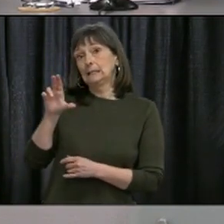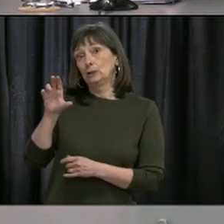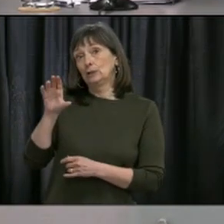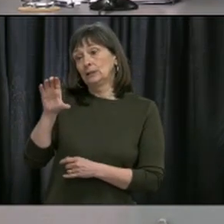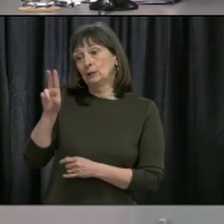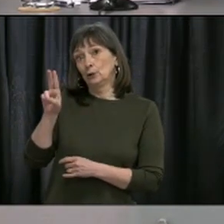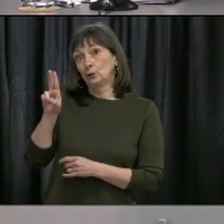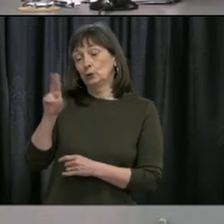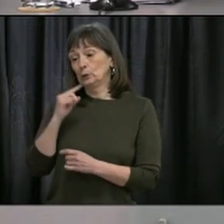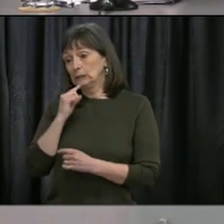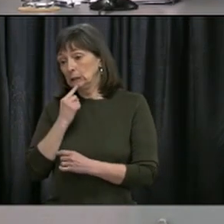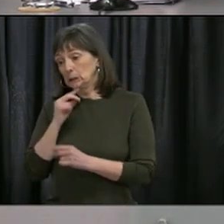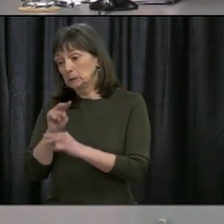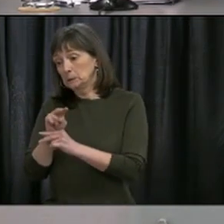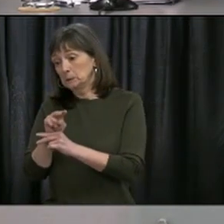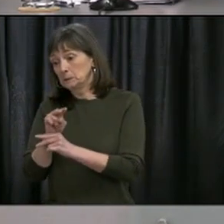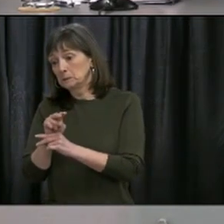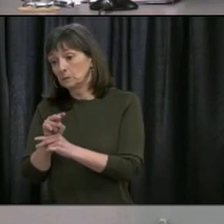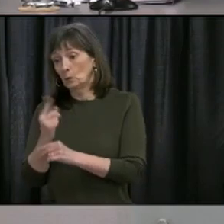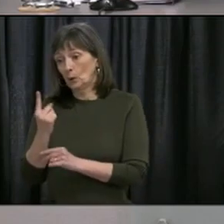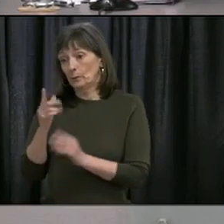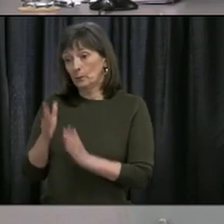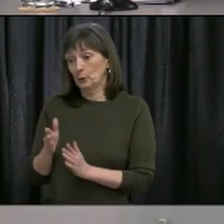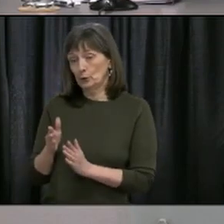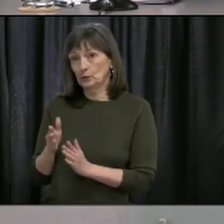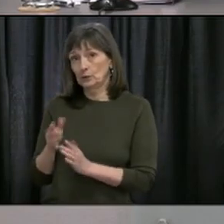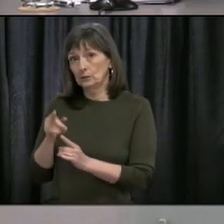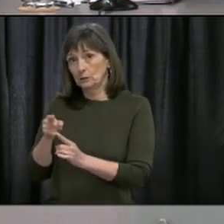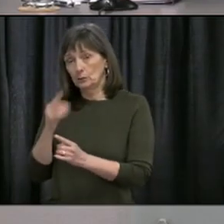I'm sorry, Peter. I don't have that information.